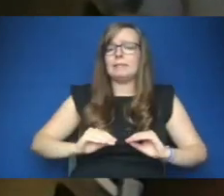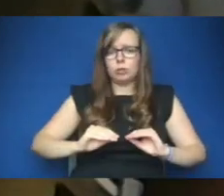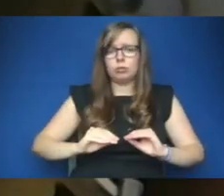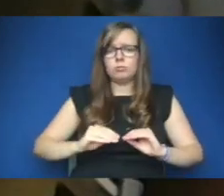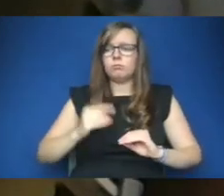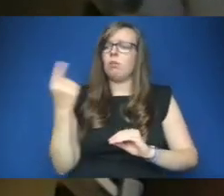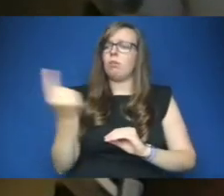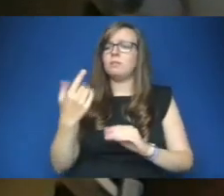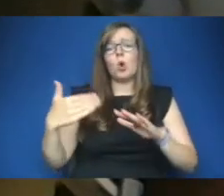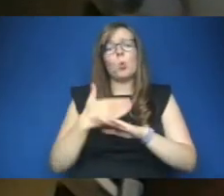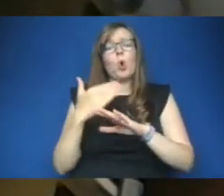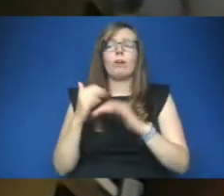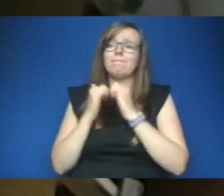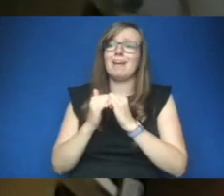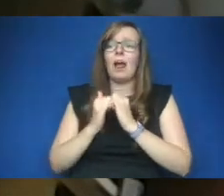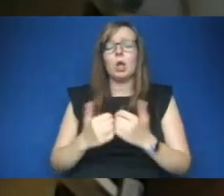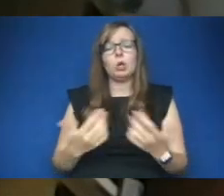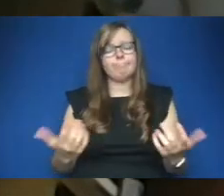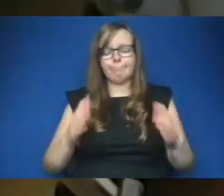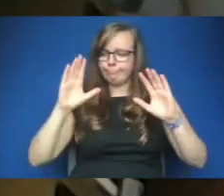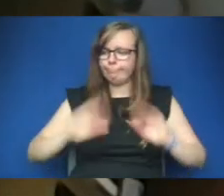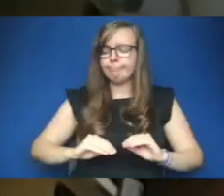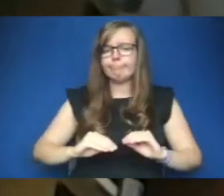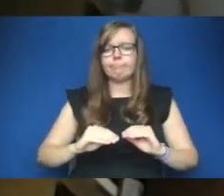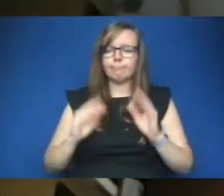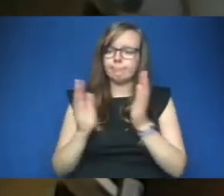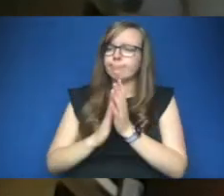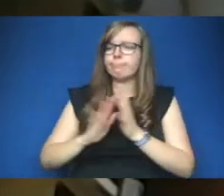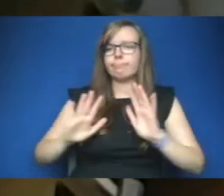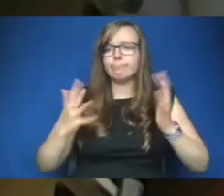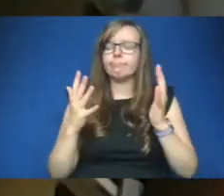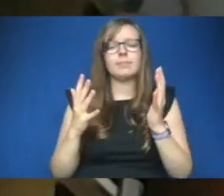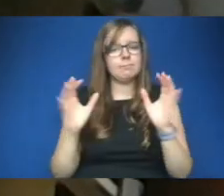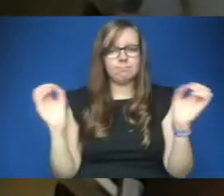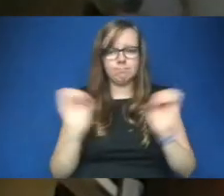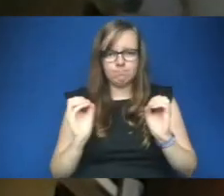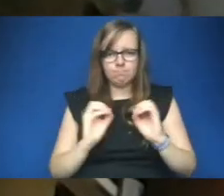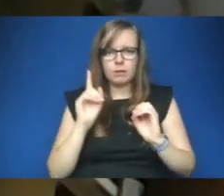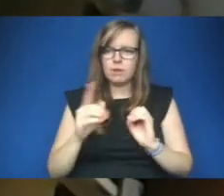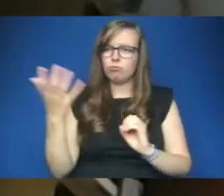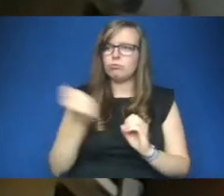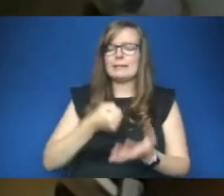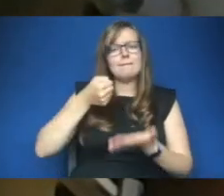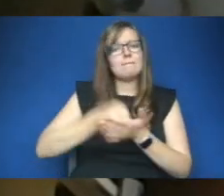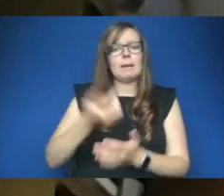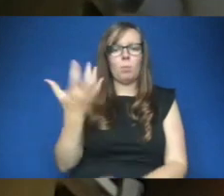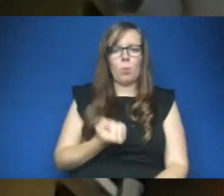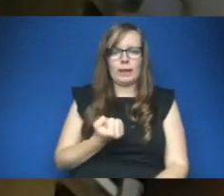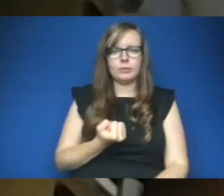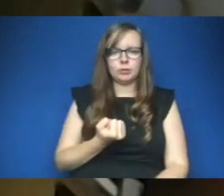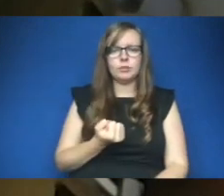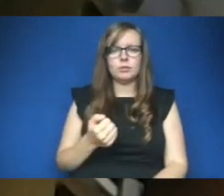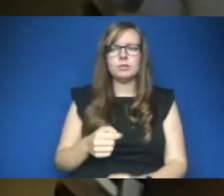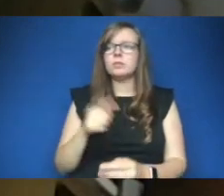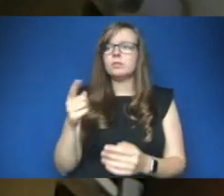praise and applause but in minimum wages that are paid the reduced pensions that they can look forward to the longer hours they have to work